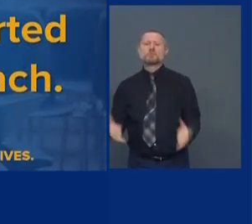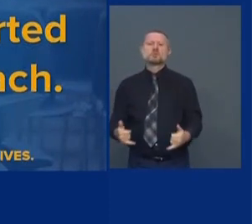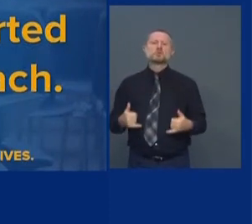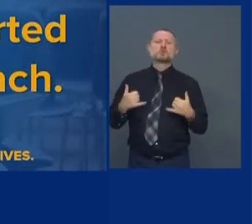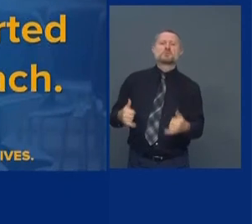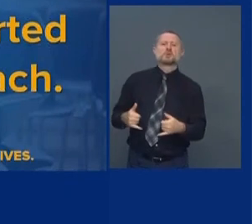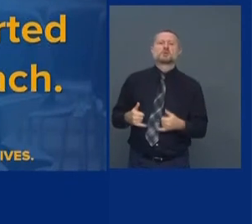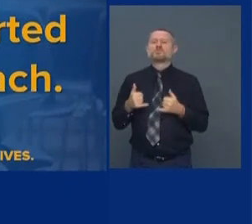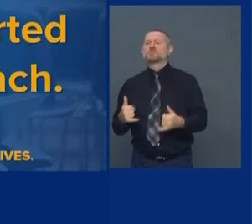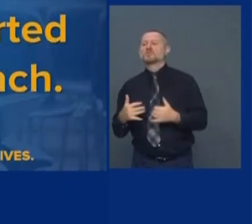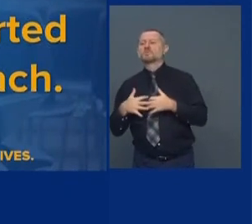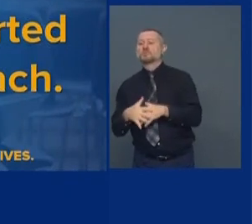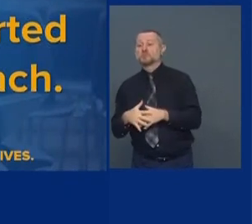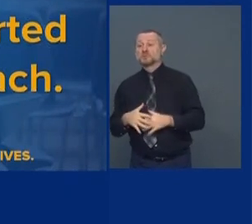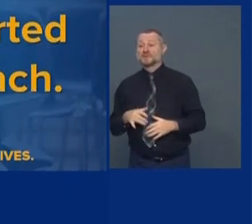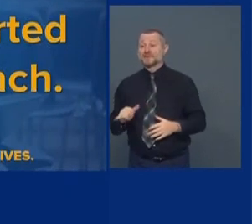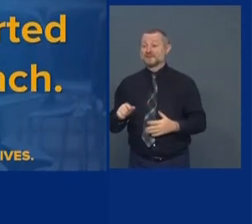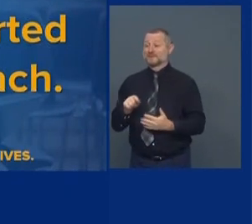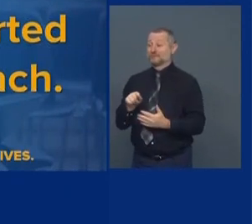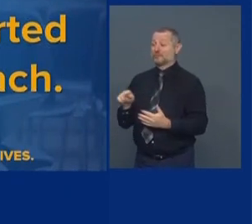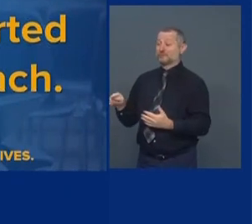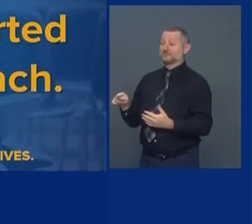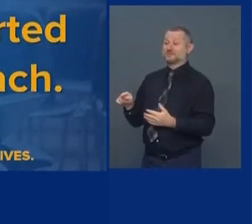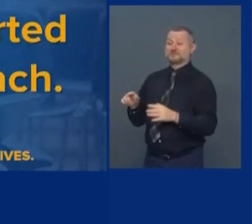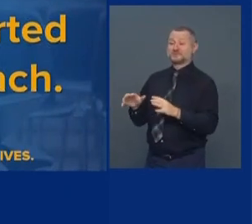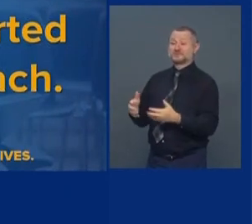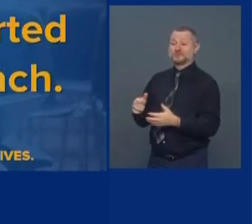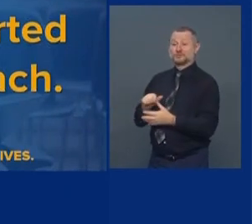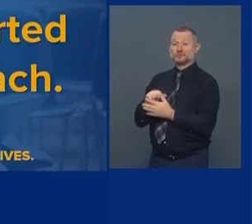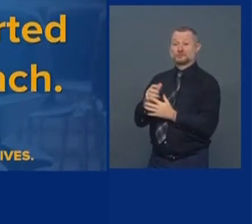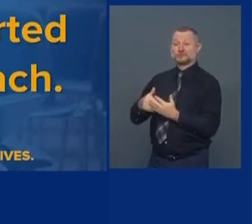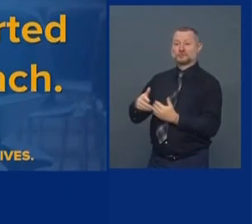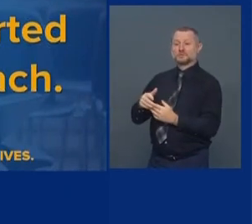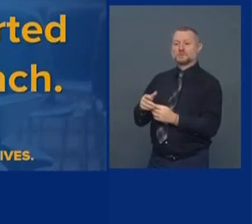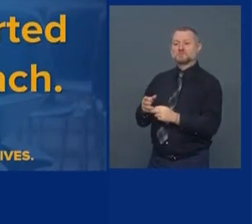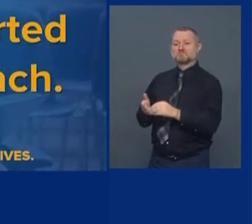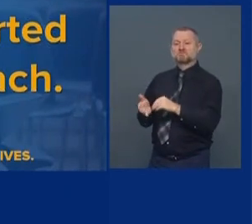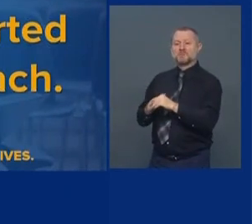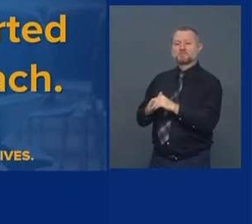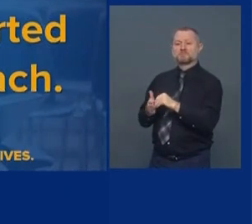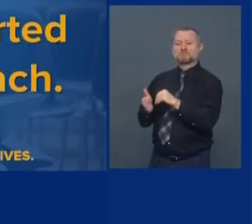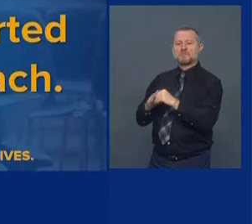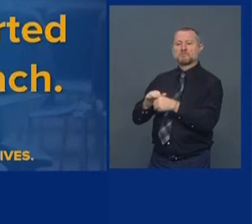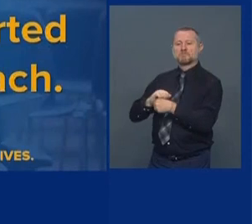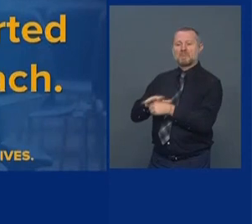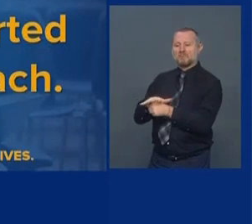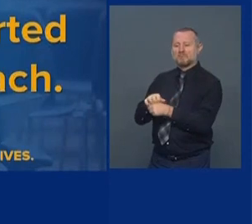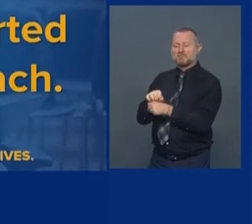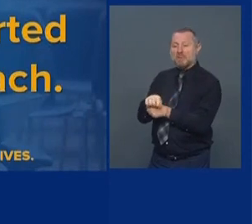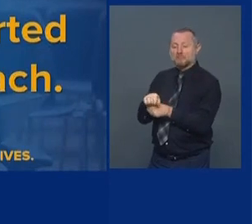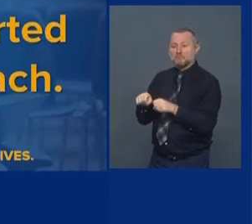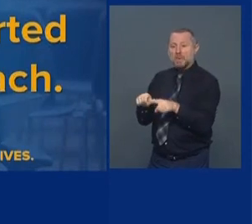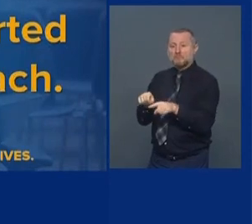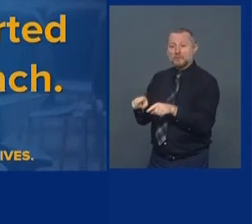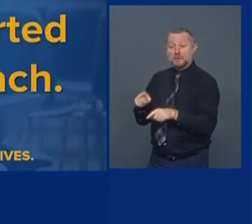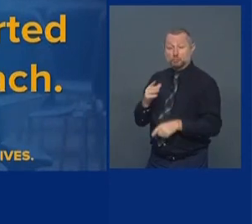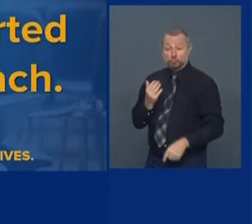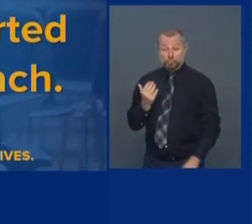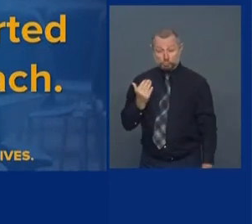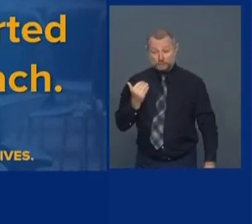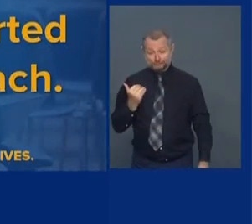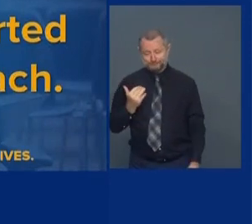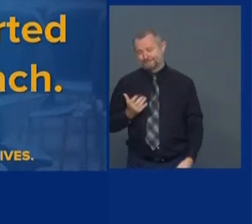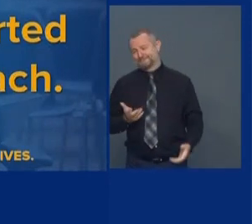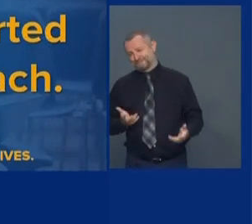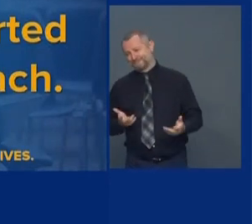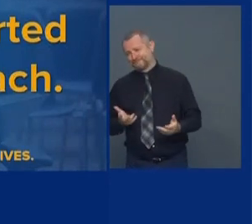those situations are increasing the spread. Why? Because you have people coming from